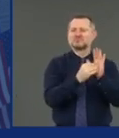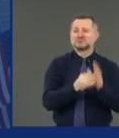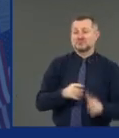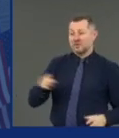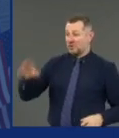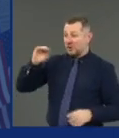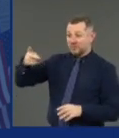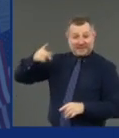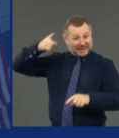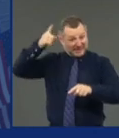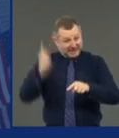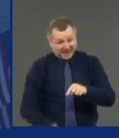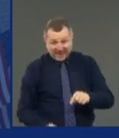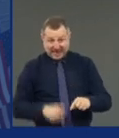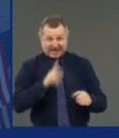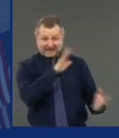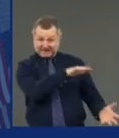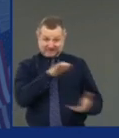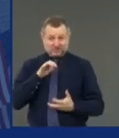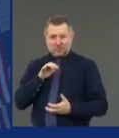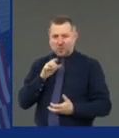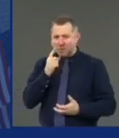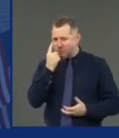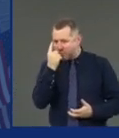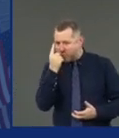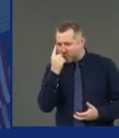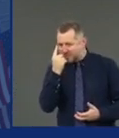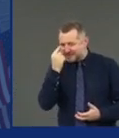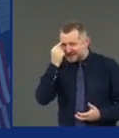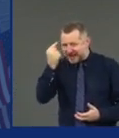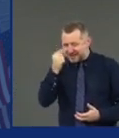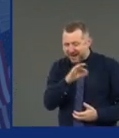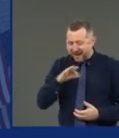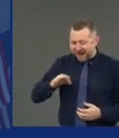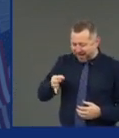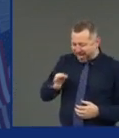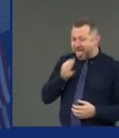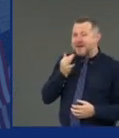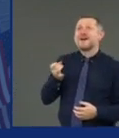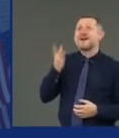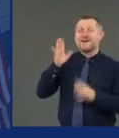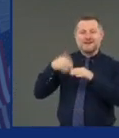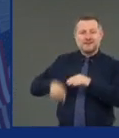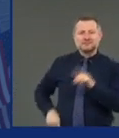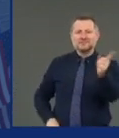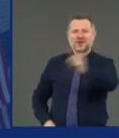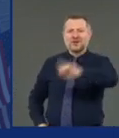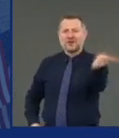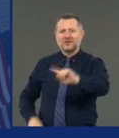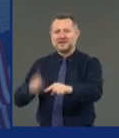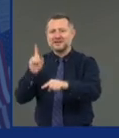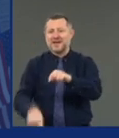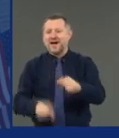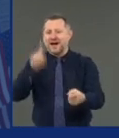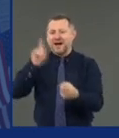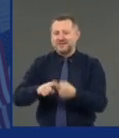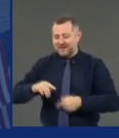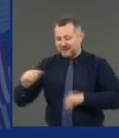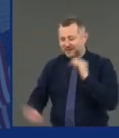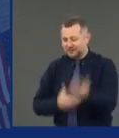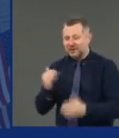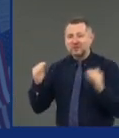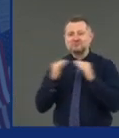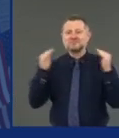government bailout unless they rehire the same number of workers they had pre-pandemic as post. Don't take a